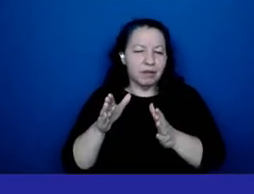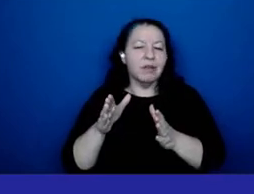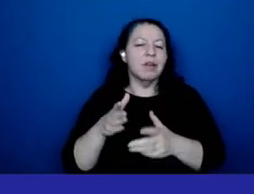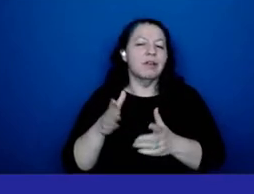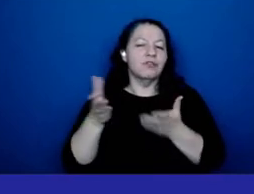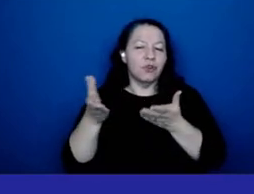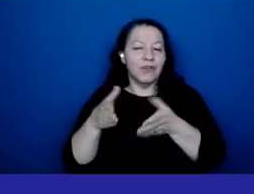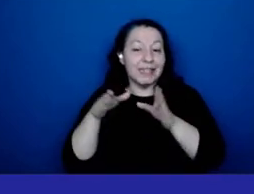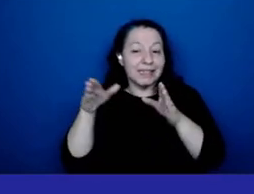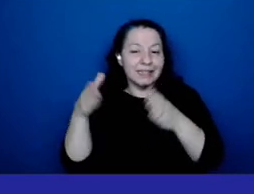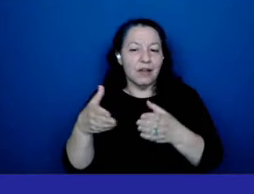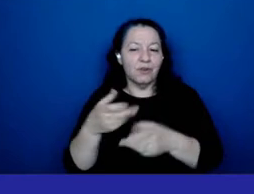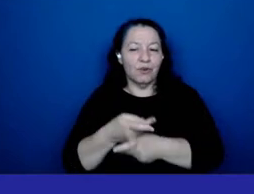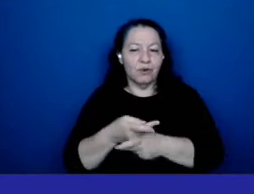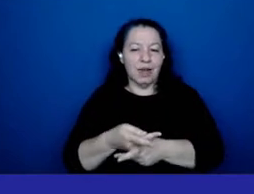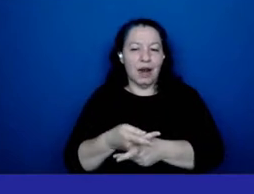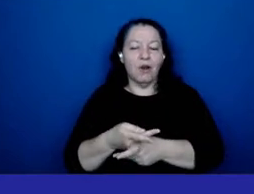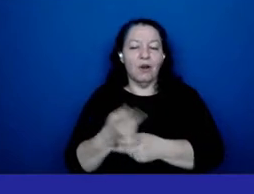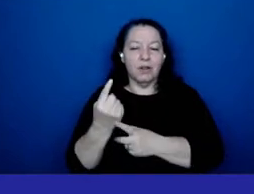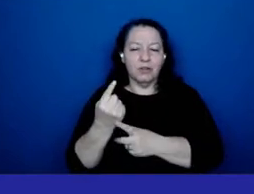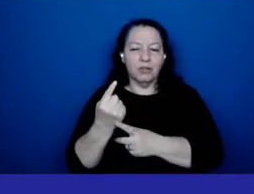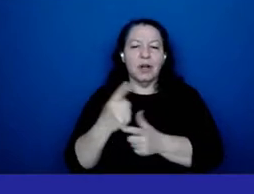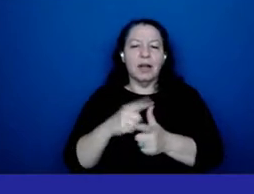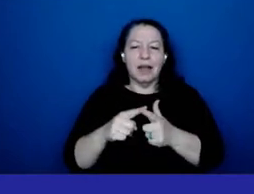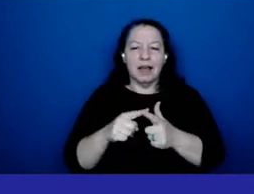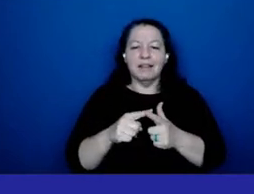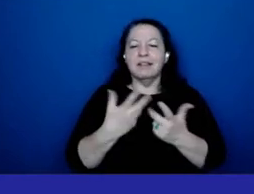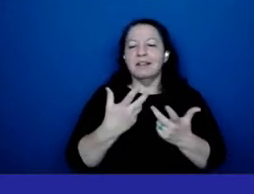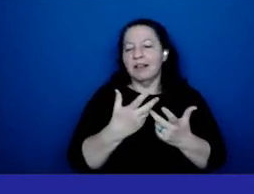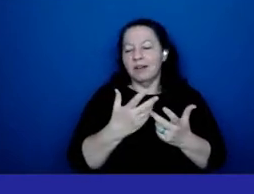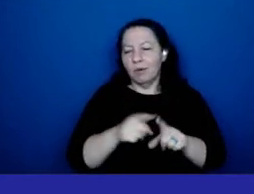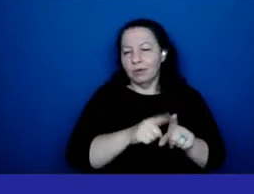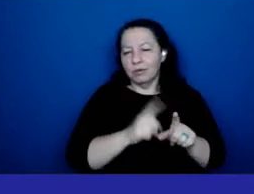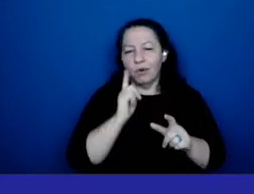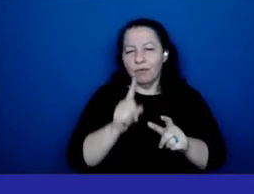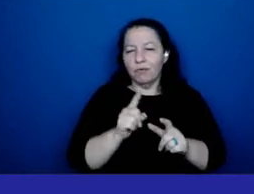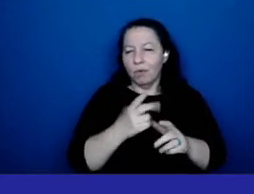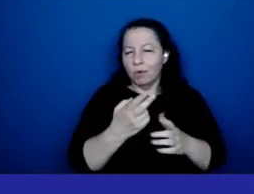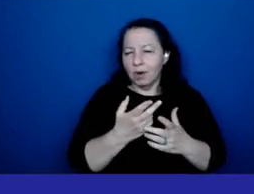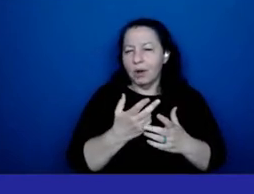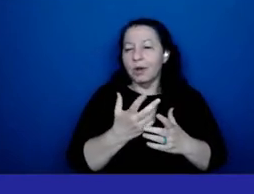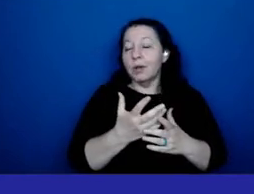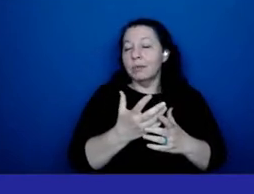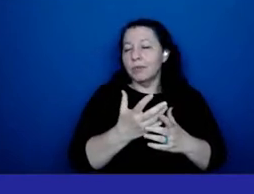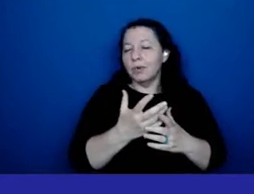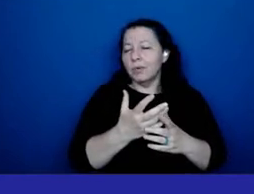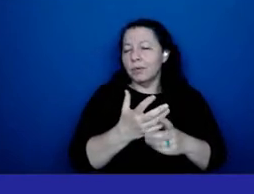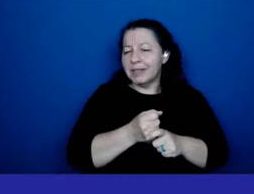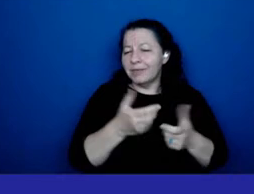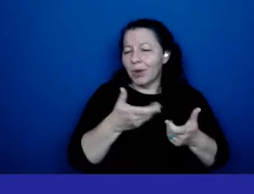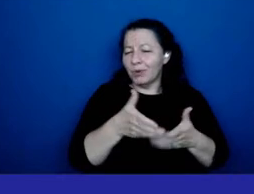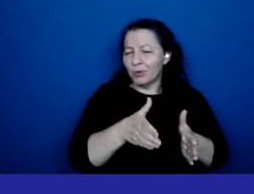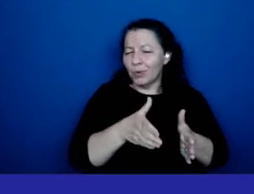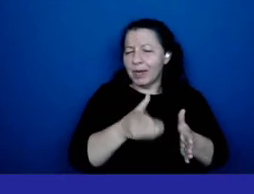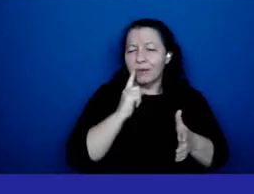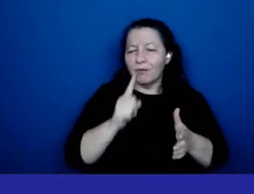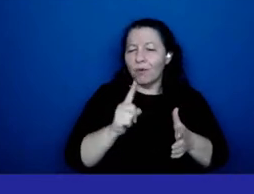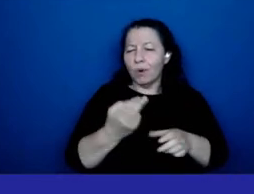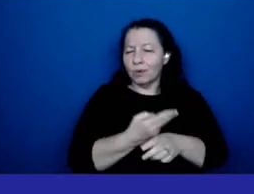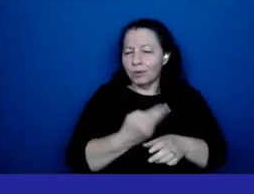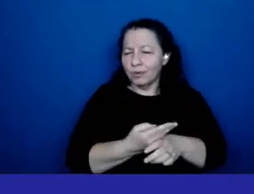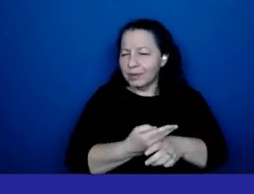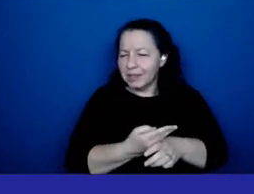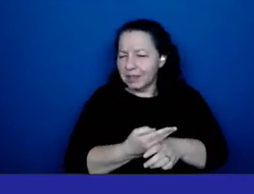suite using the da vinci surgical robot um elmhurst uh the sister our sister